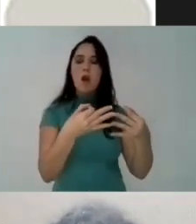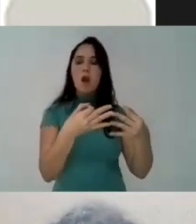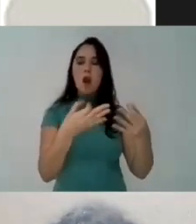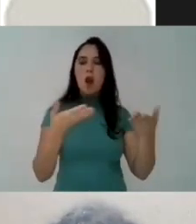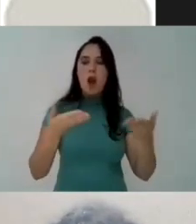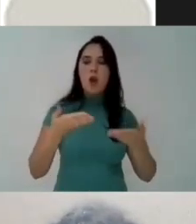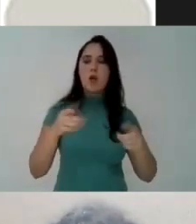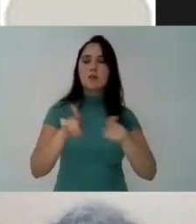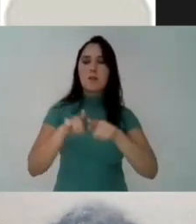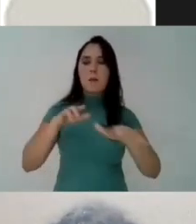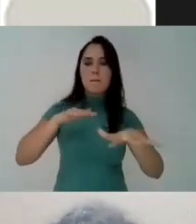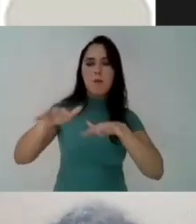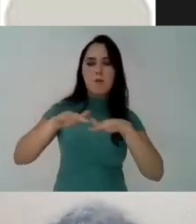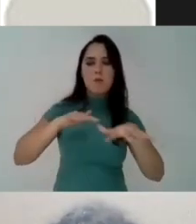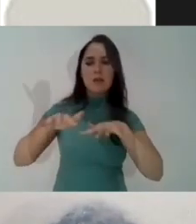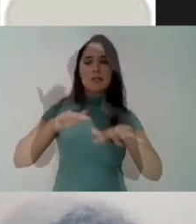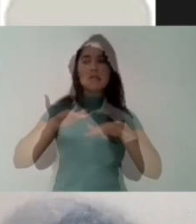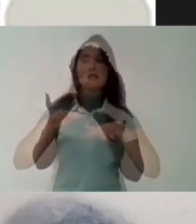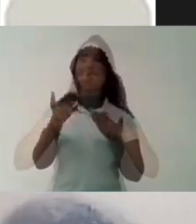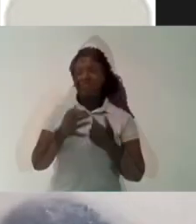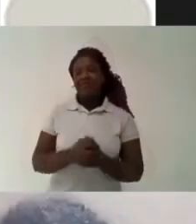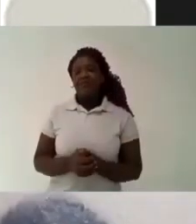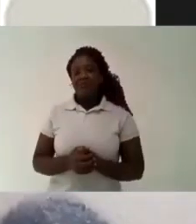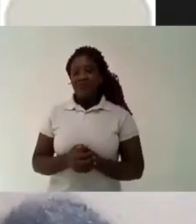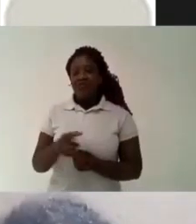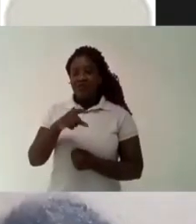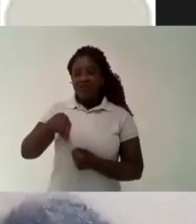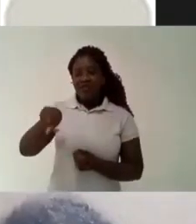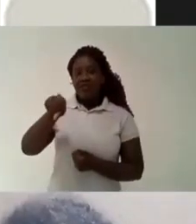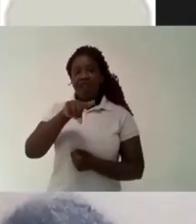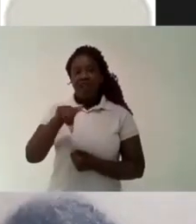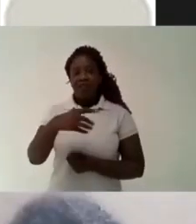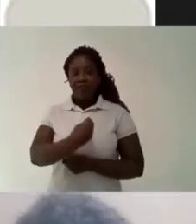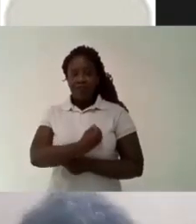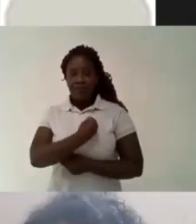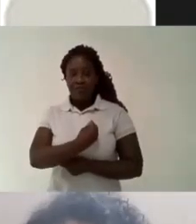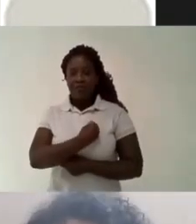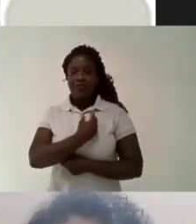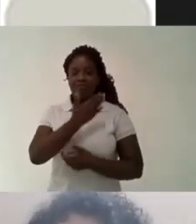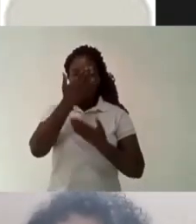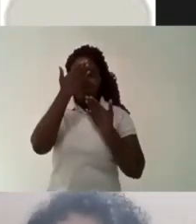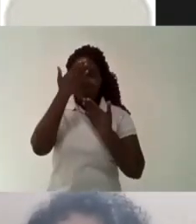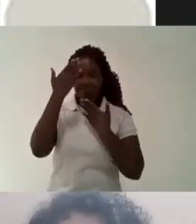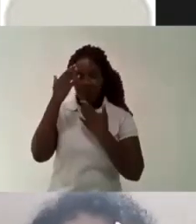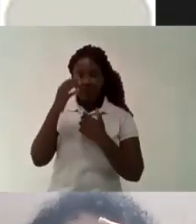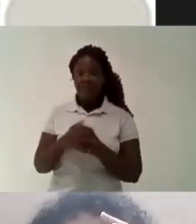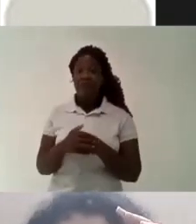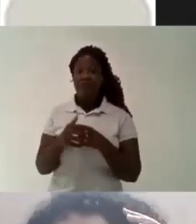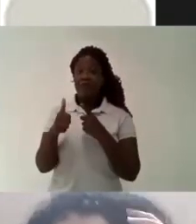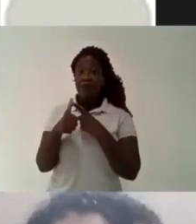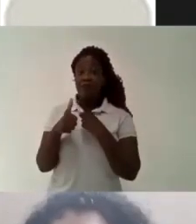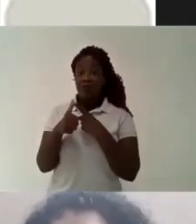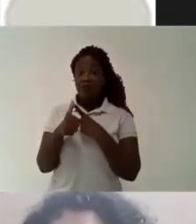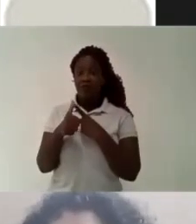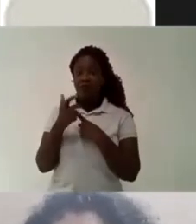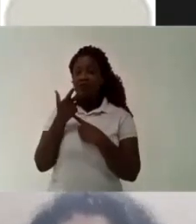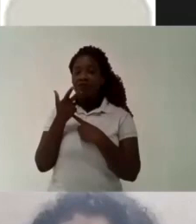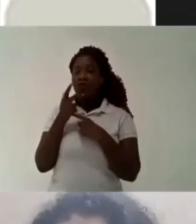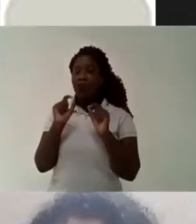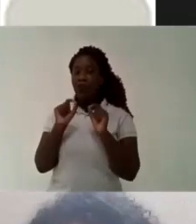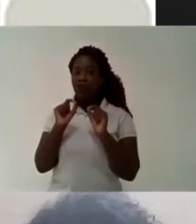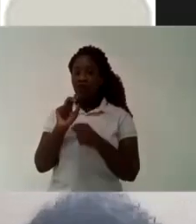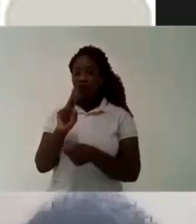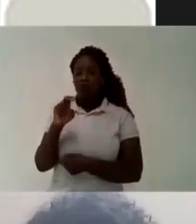We also take part in Latin America of the OCLAI Which is a Caribbean and